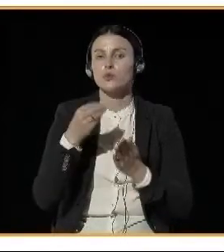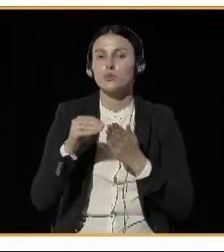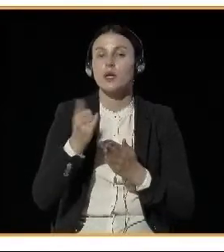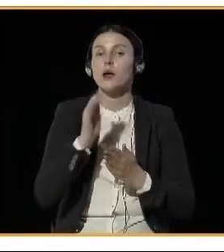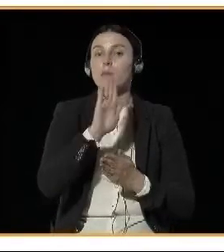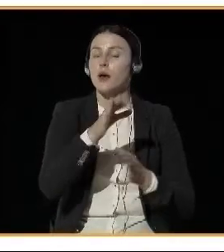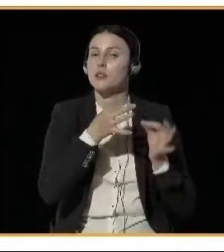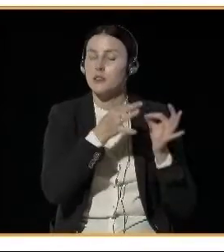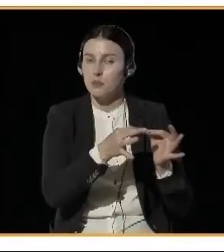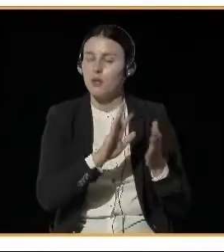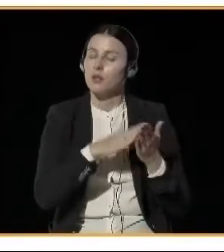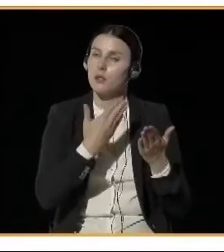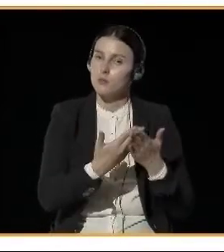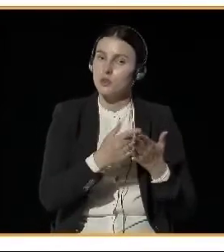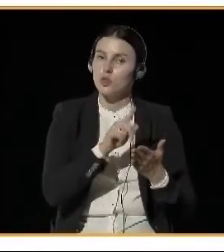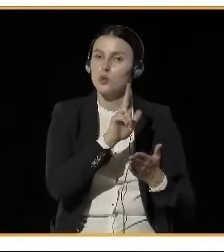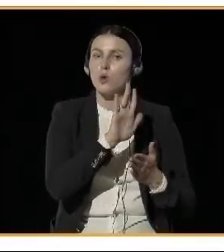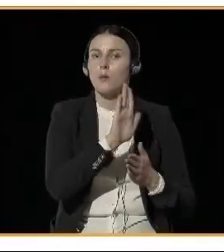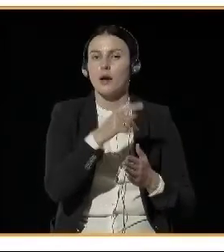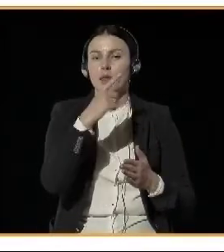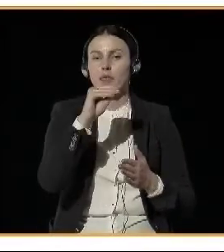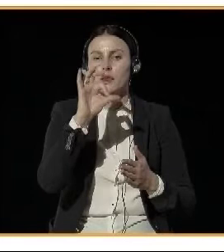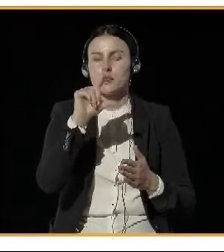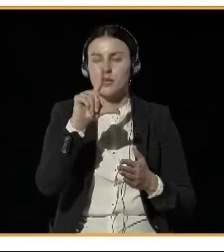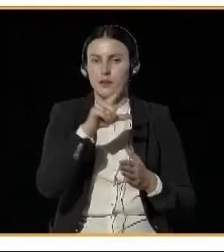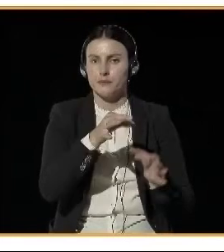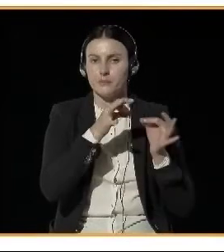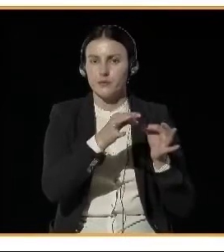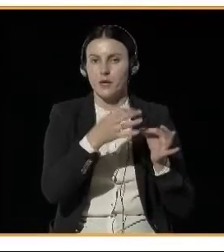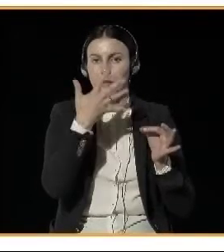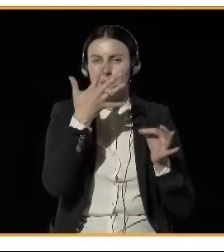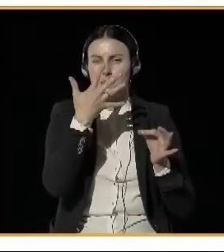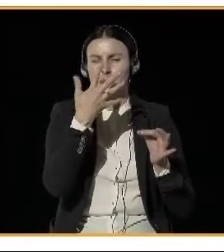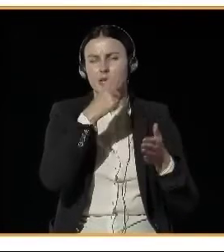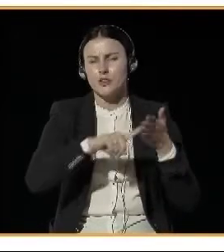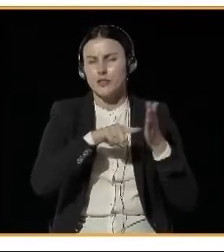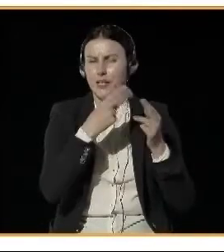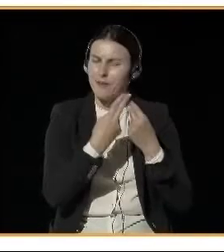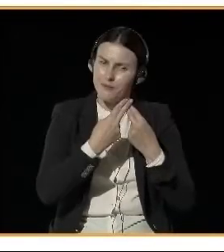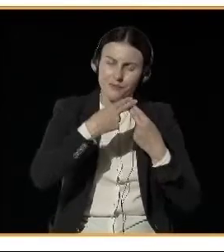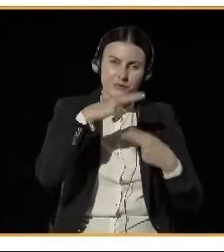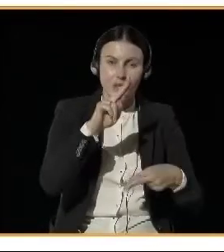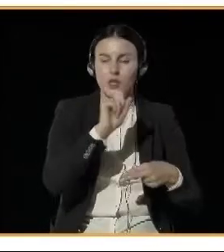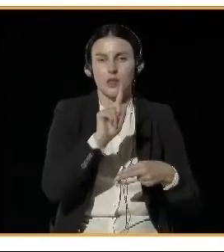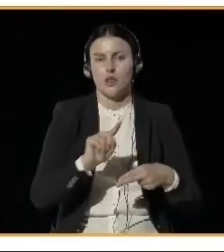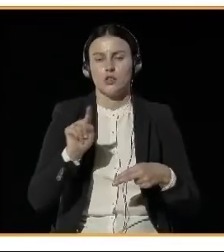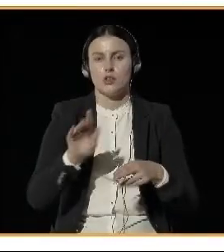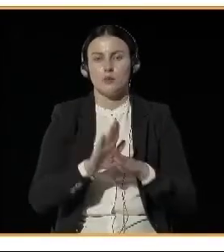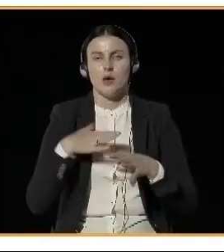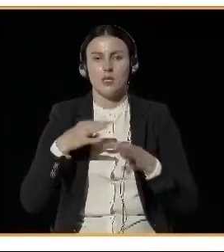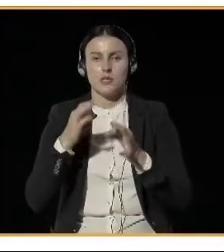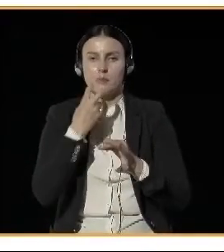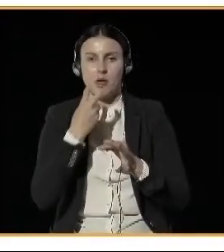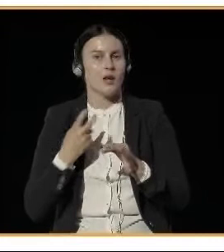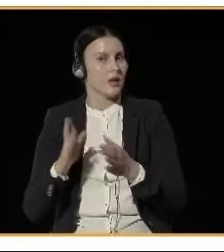five times more than if you drive an electric car. The principle again is that polluter pays, but it is